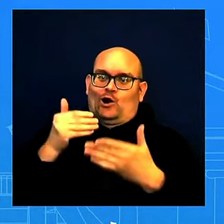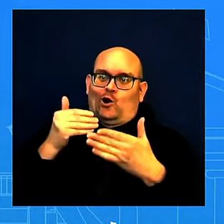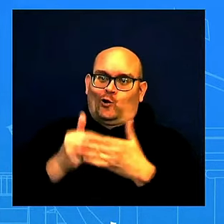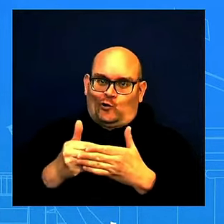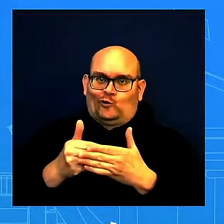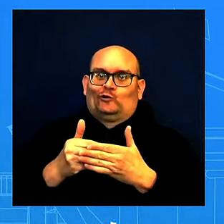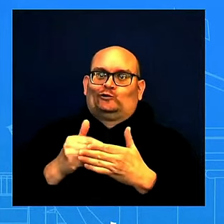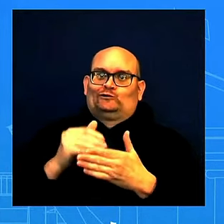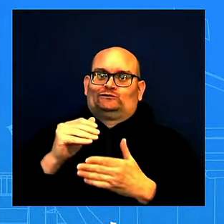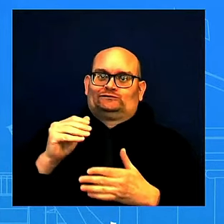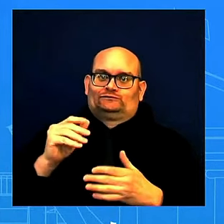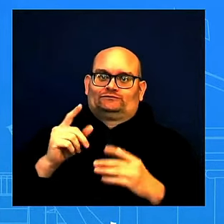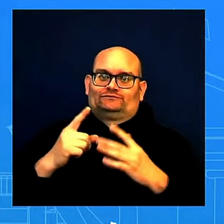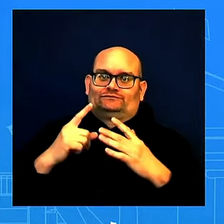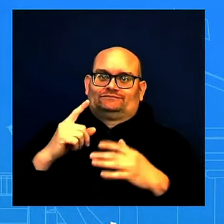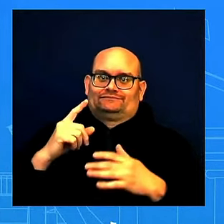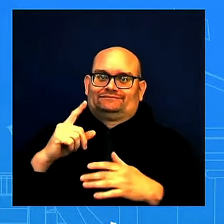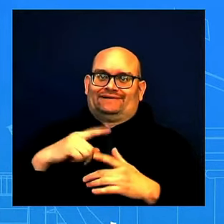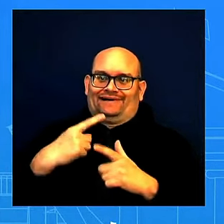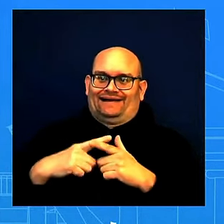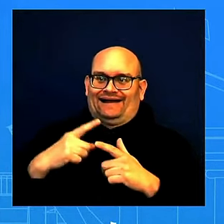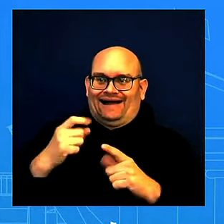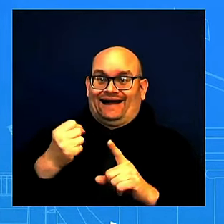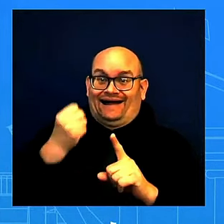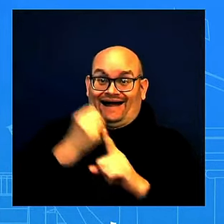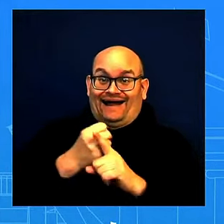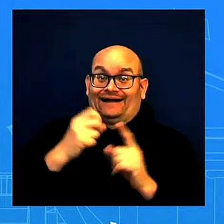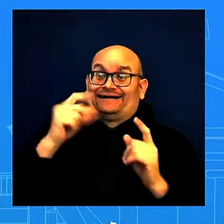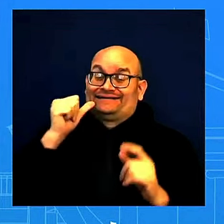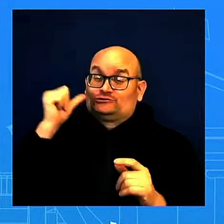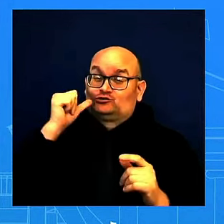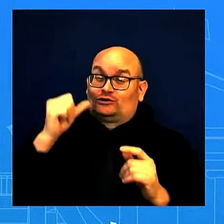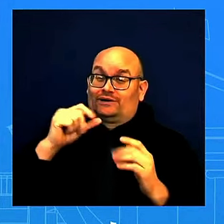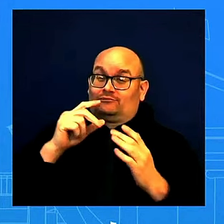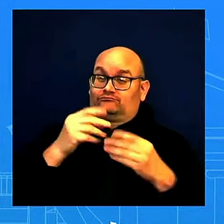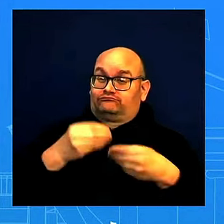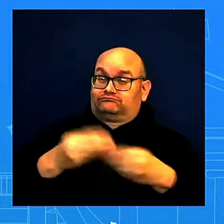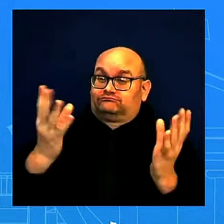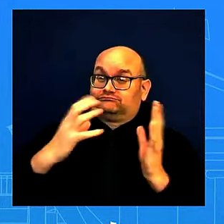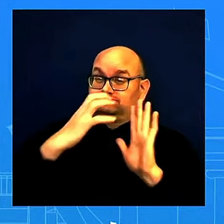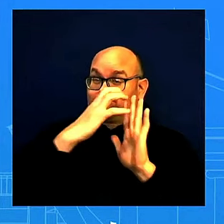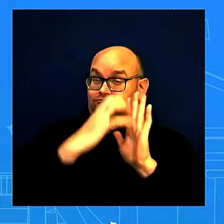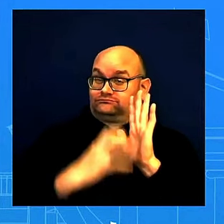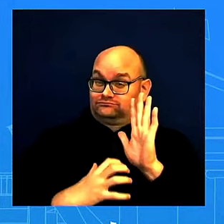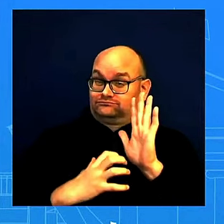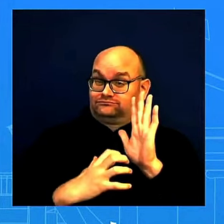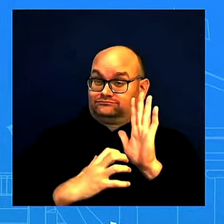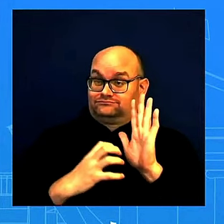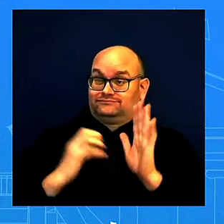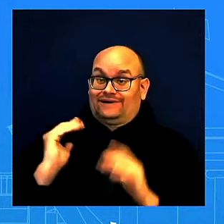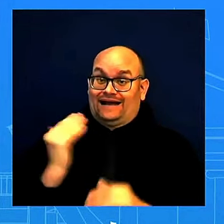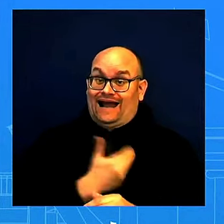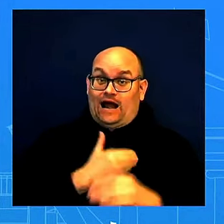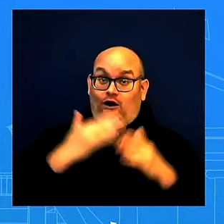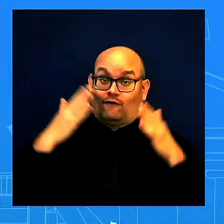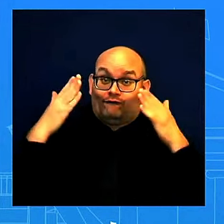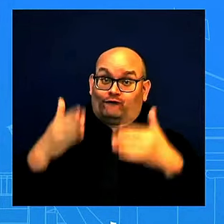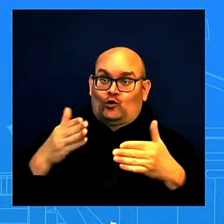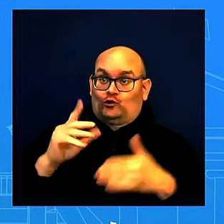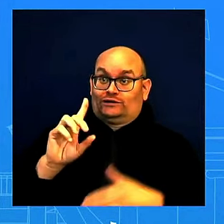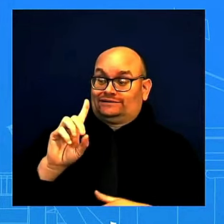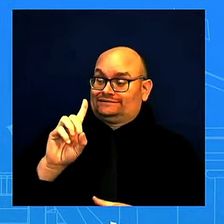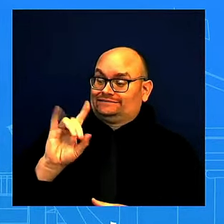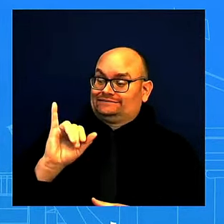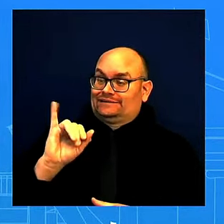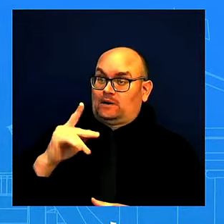readout from yesterday. Our focus is going to continue to have those diplomatic conversations with Middle East leaders